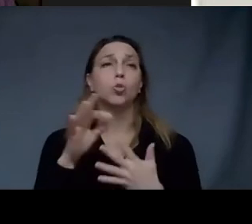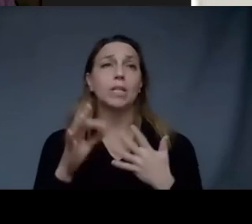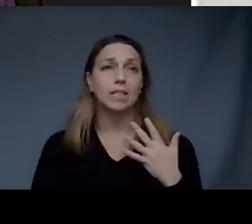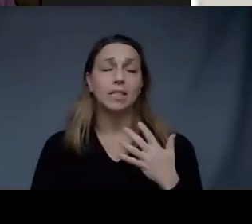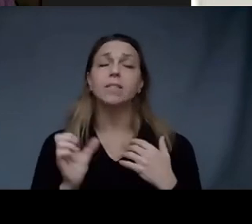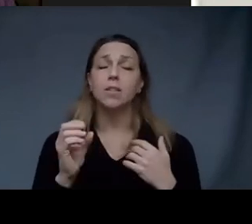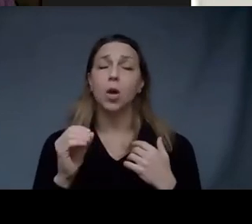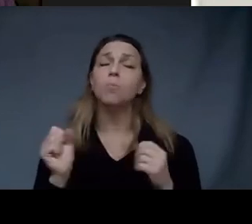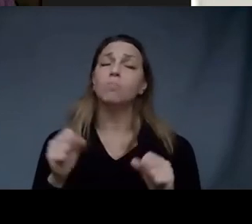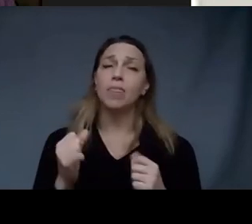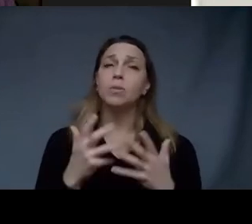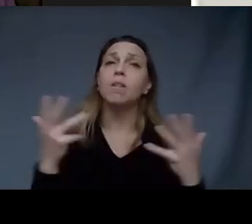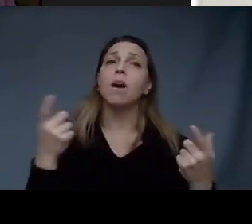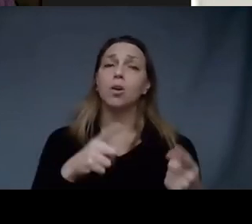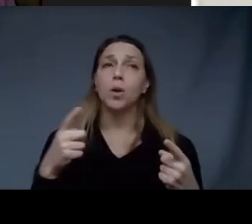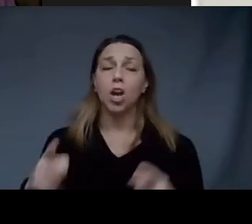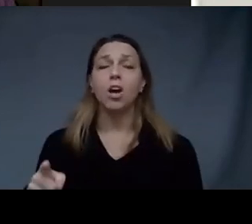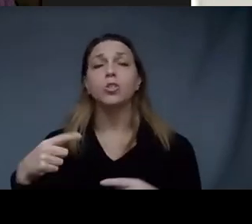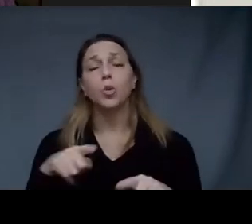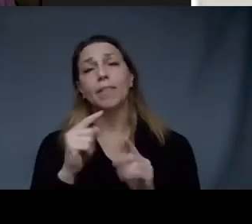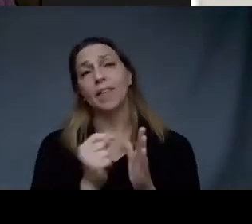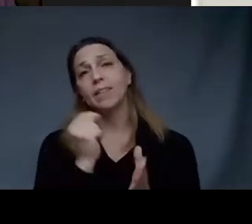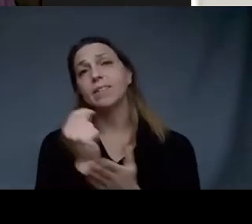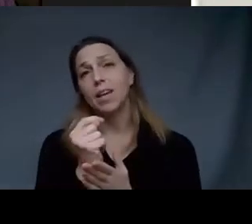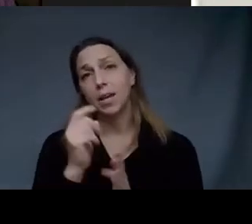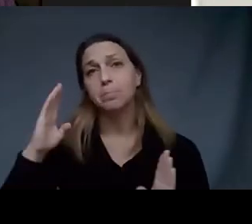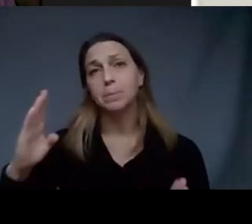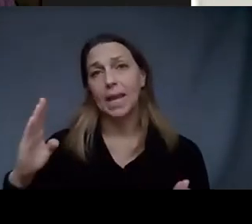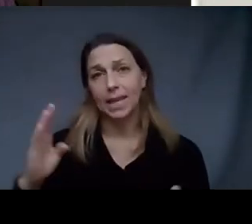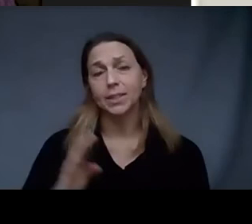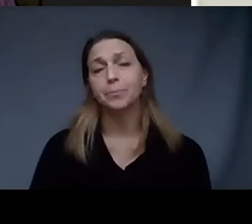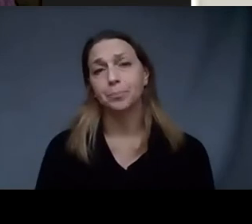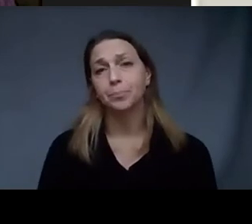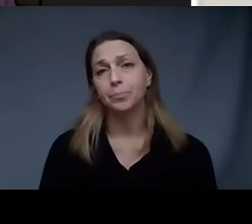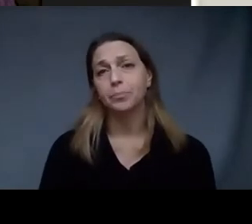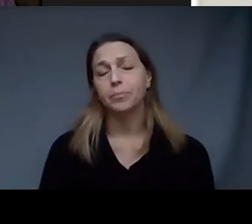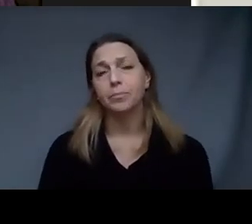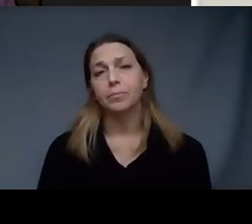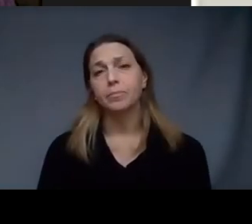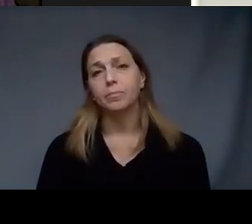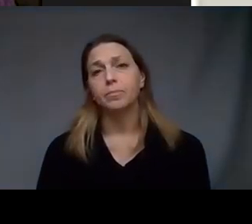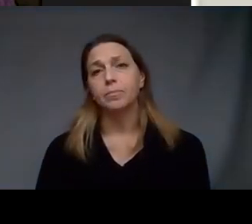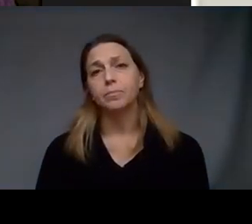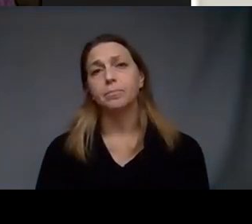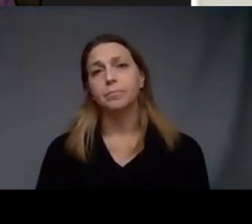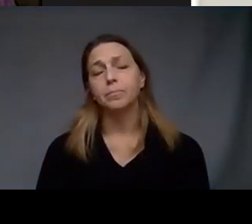there was a lot going on and this is when it happened